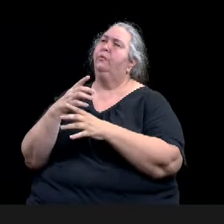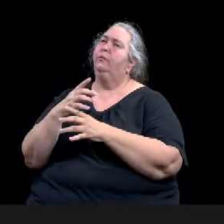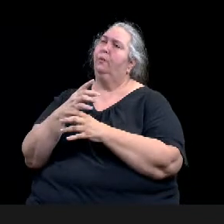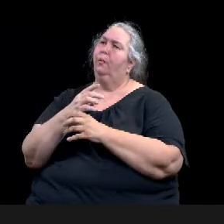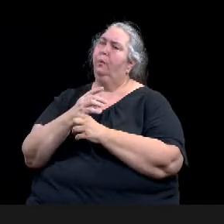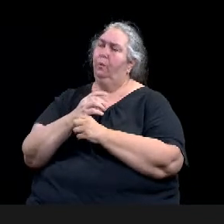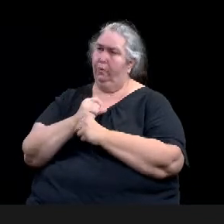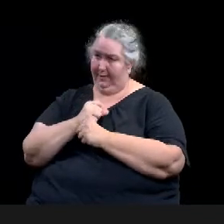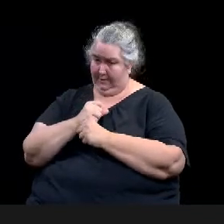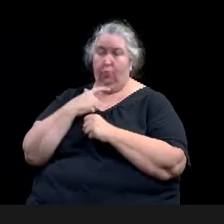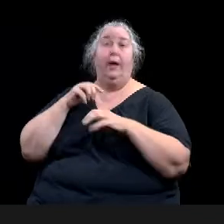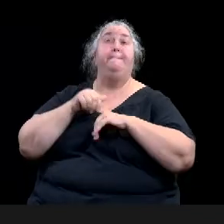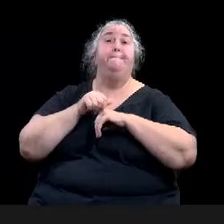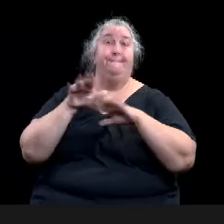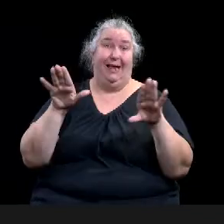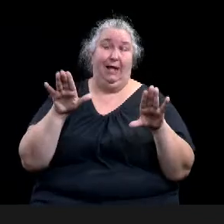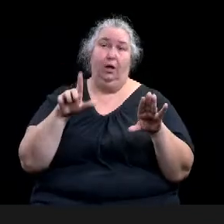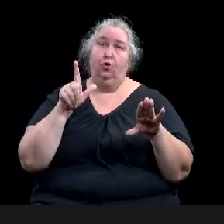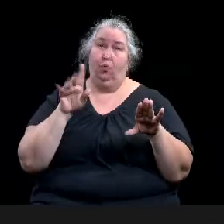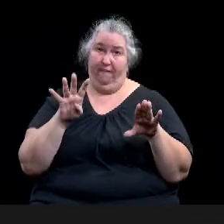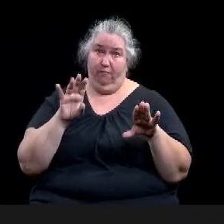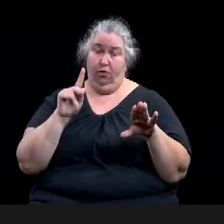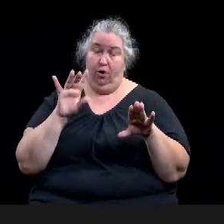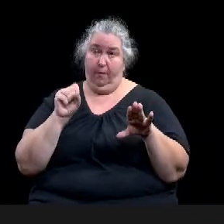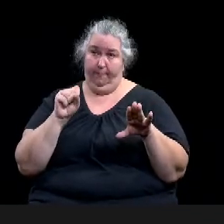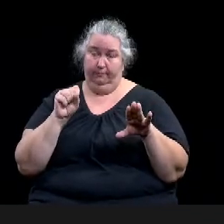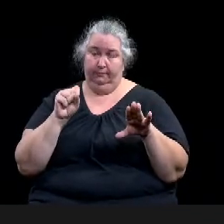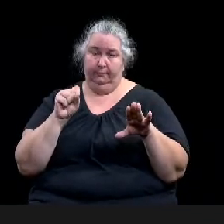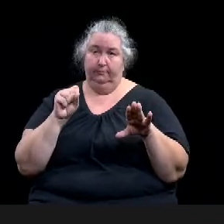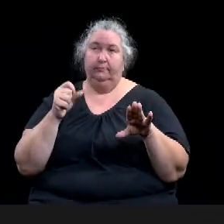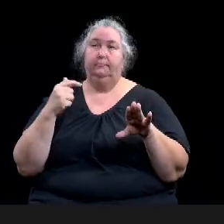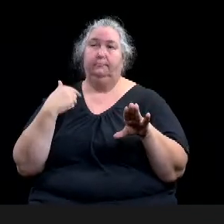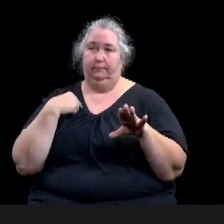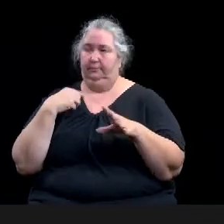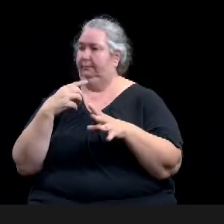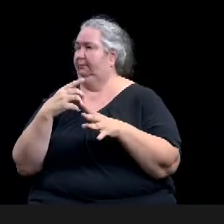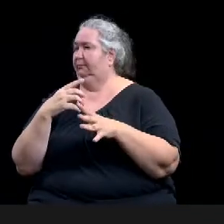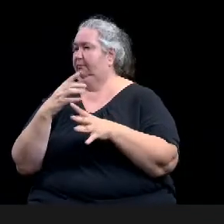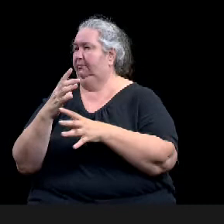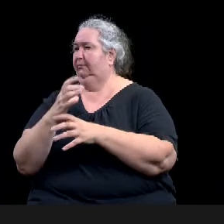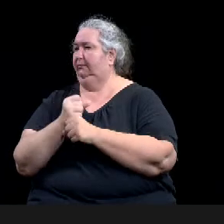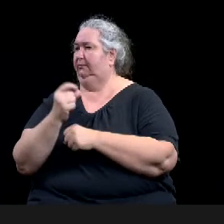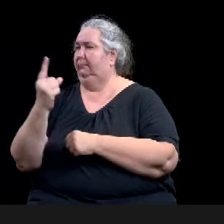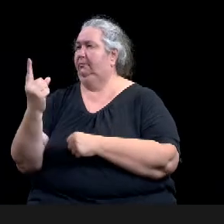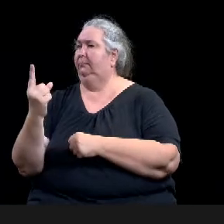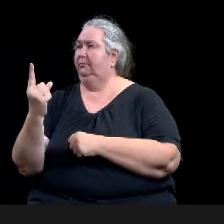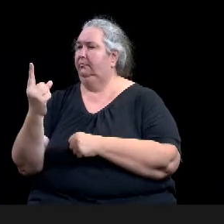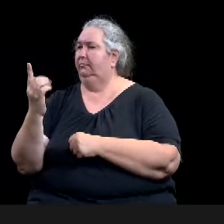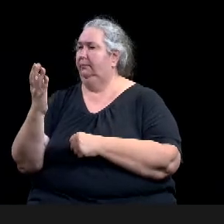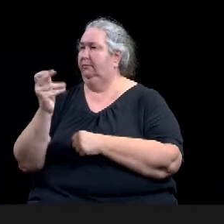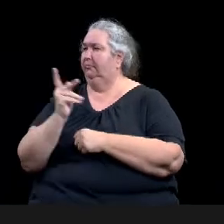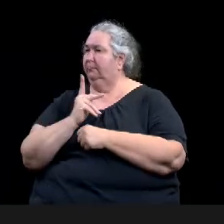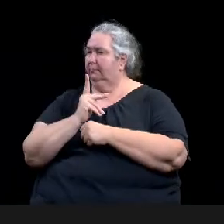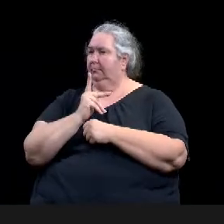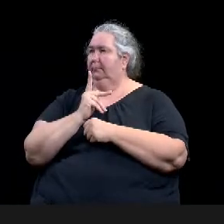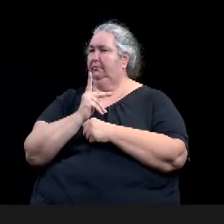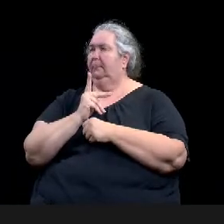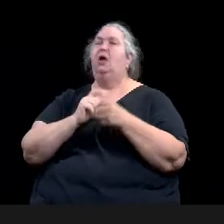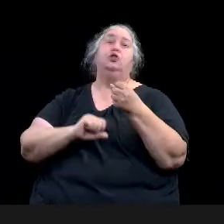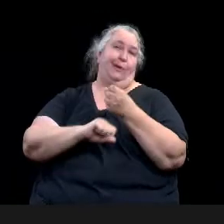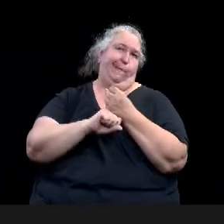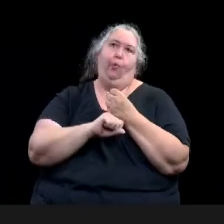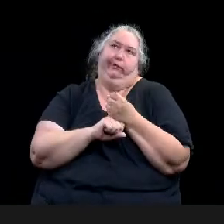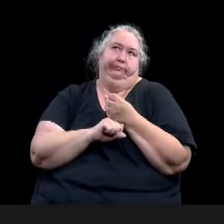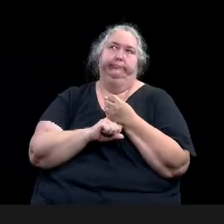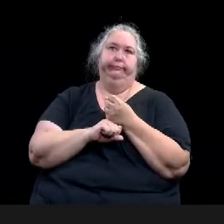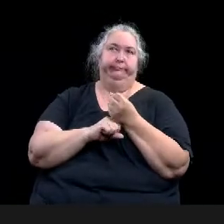uh, in support of it. And as I mentioned, they do operate another SDR2 at 2700 Ethel that, uh,